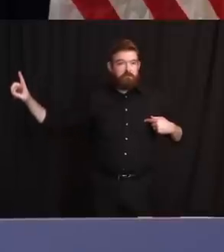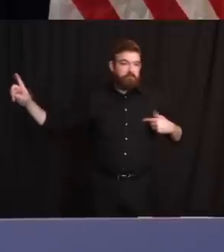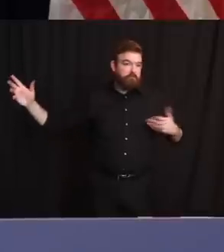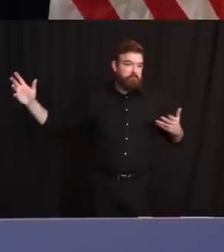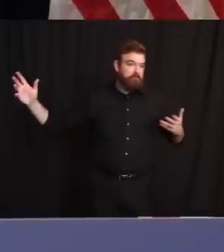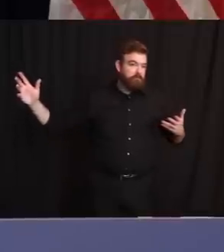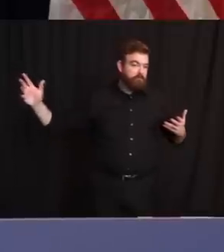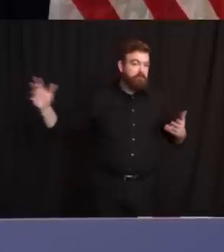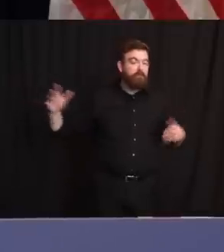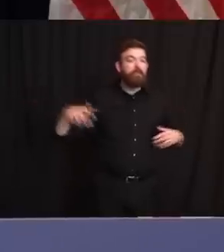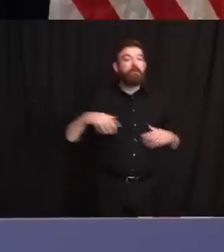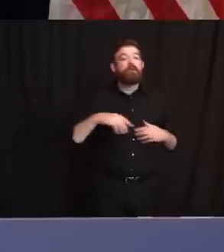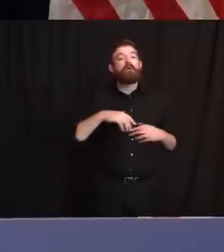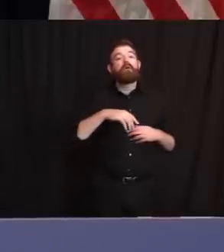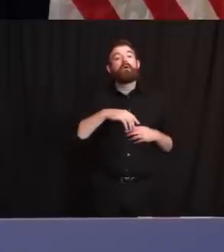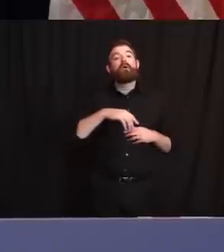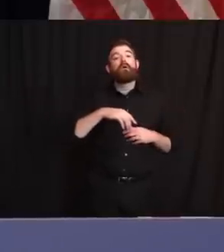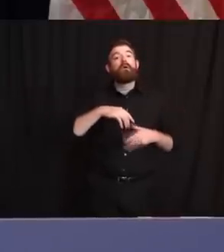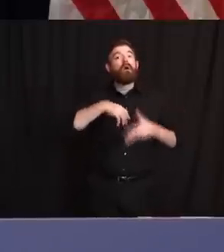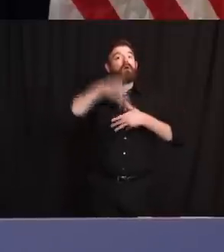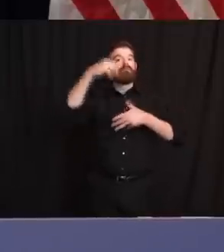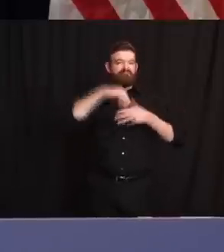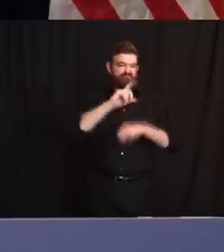less veracity and teeth than it does indoors.